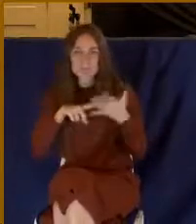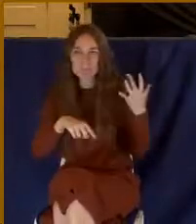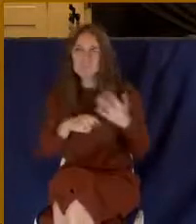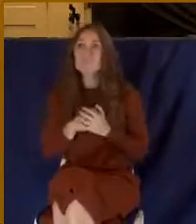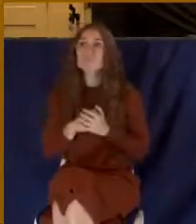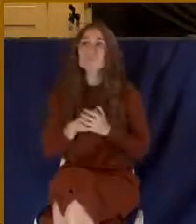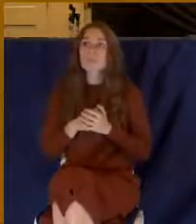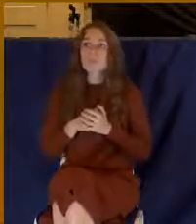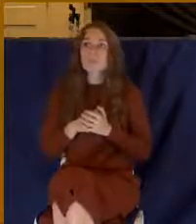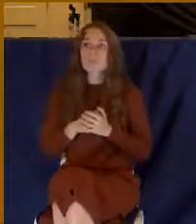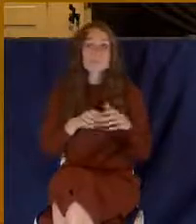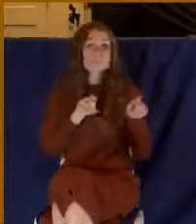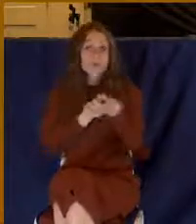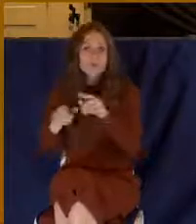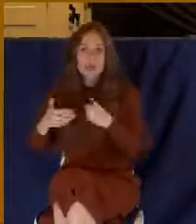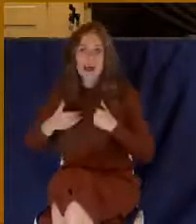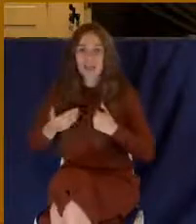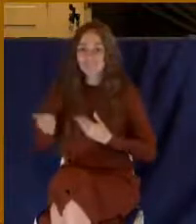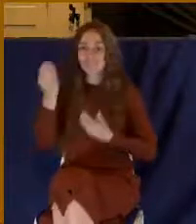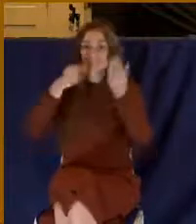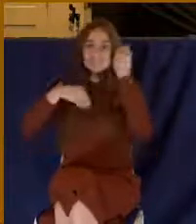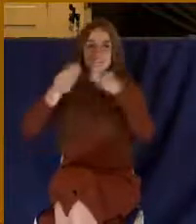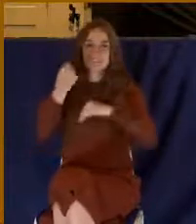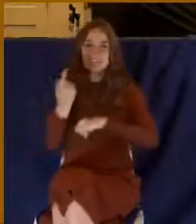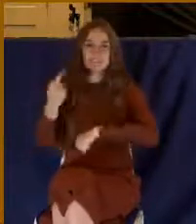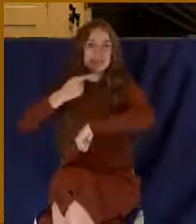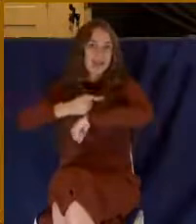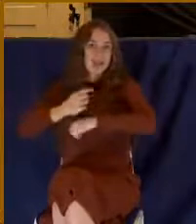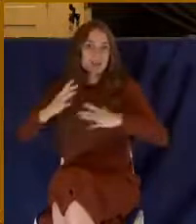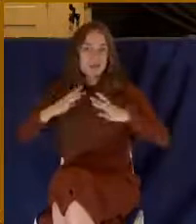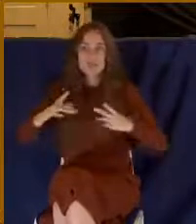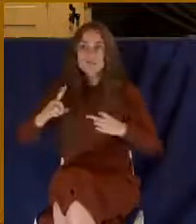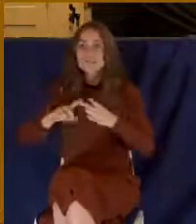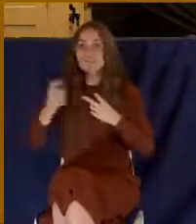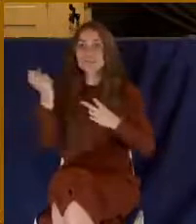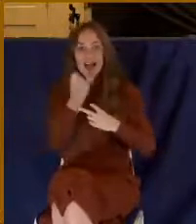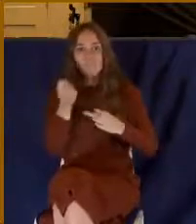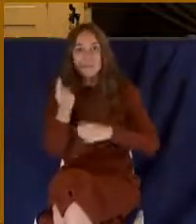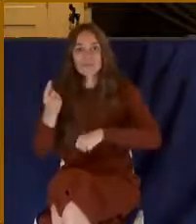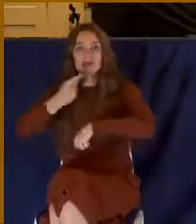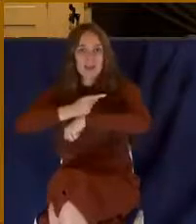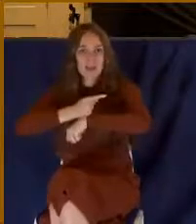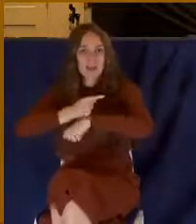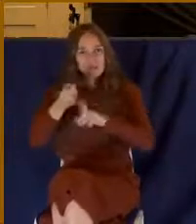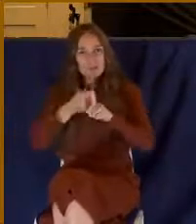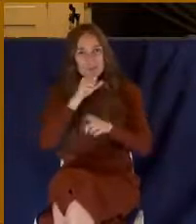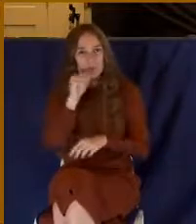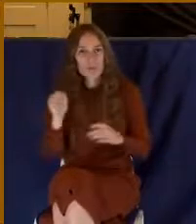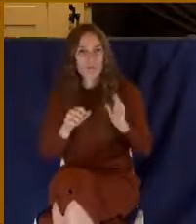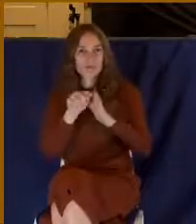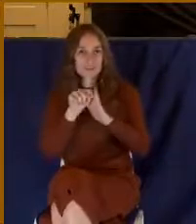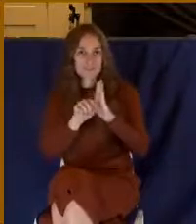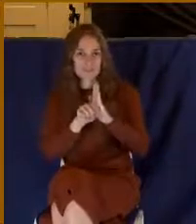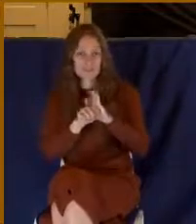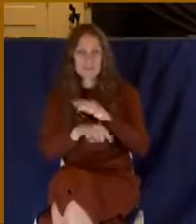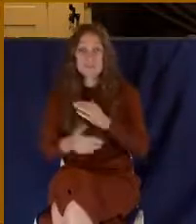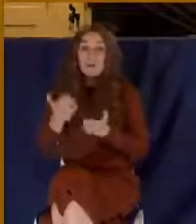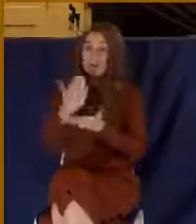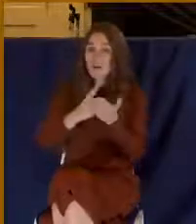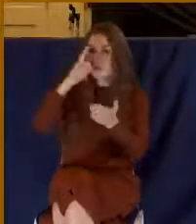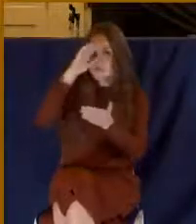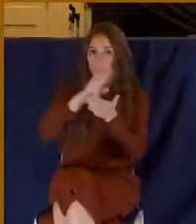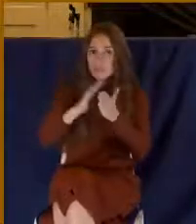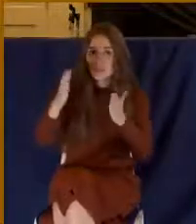And also there were feast days in the Old Testament. There were Sabbath days in the Old Testament. And because some of the believers in